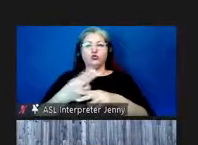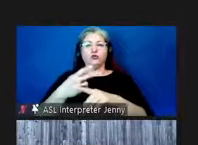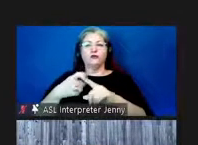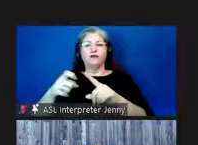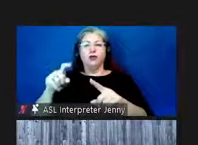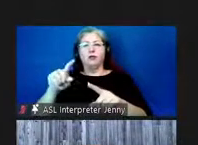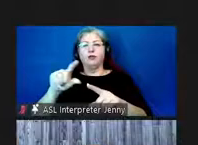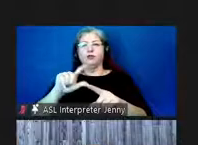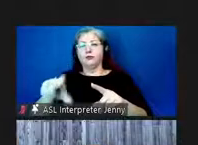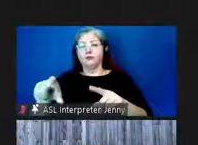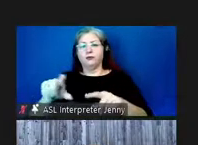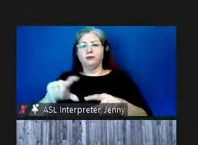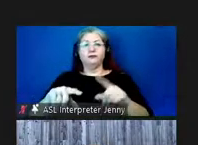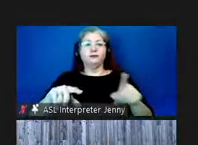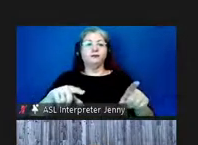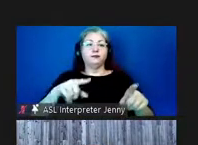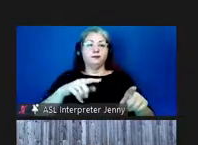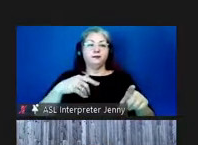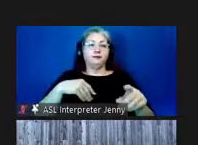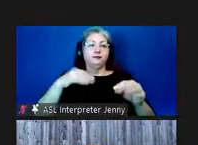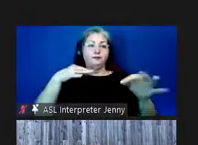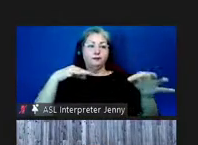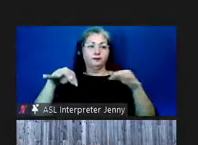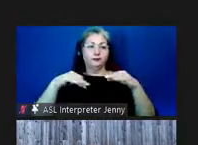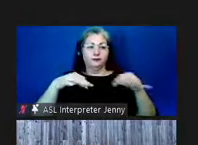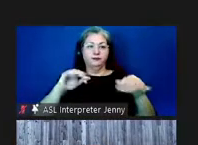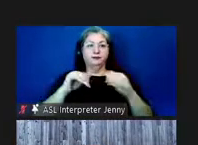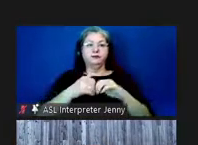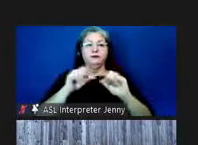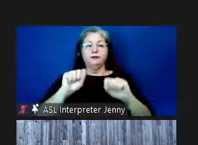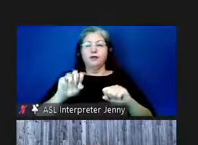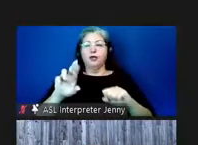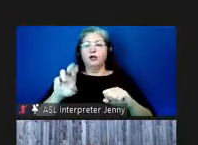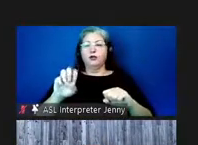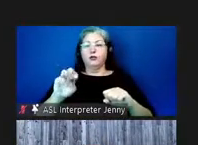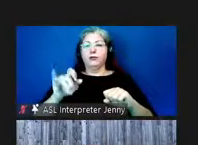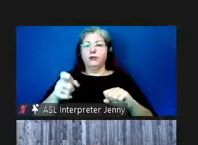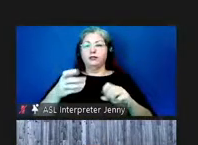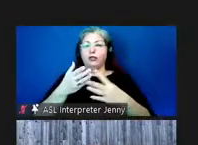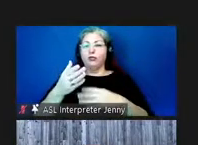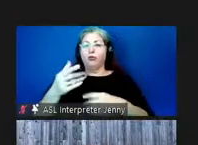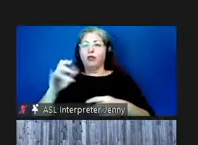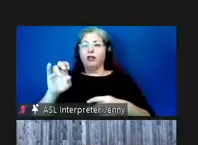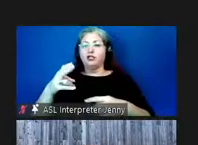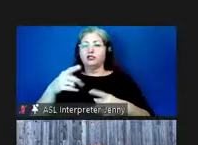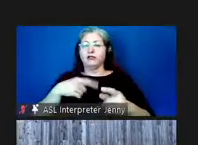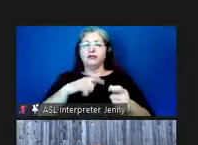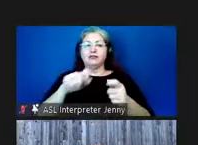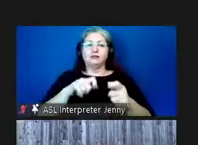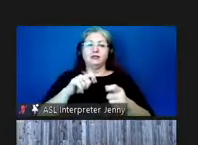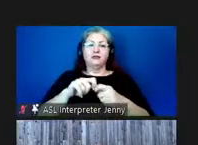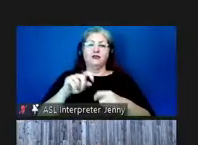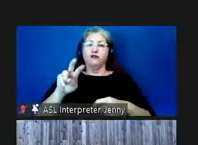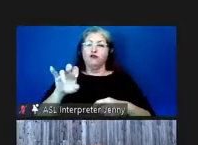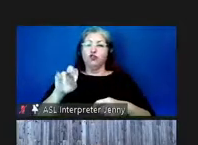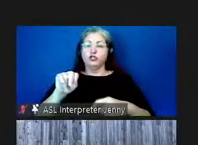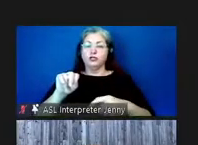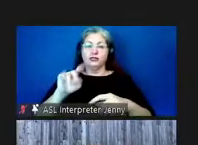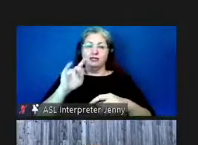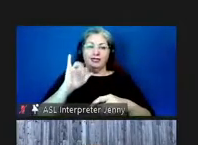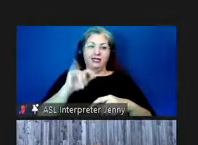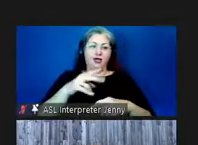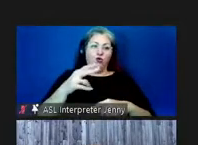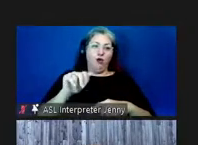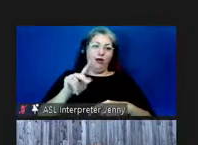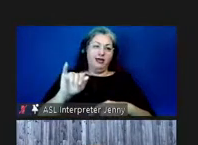and from here there are the instructions on how to remix from glitch and in there is a specific version to do that which is right there the